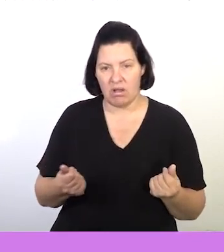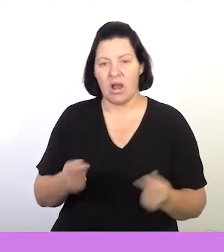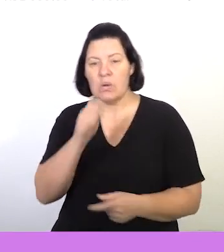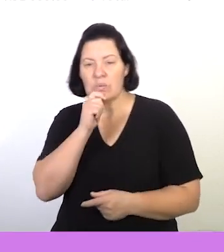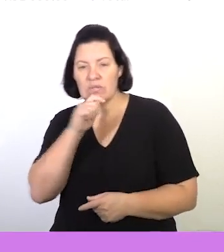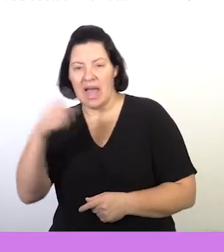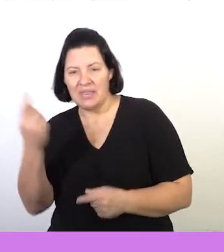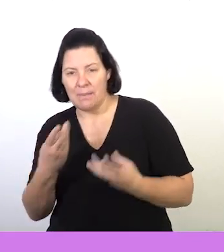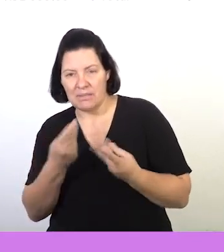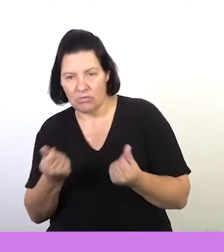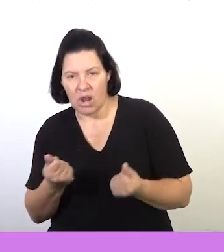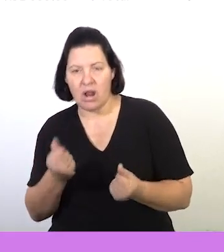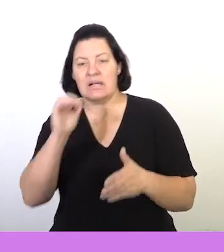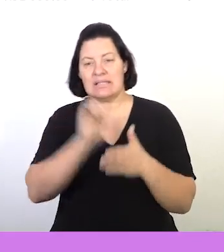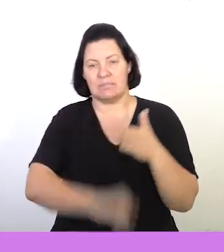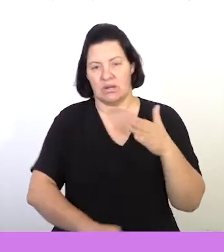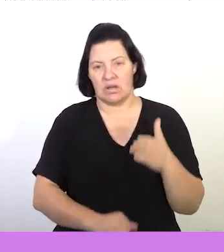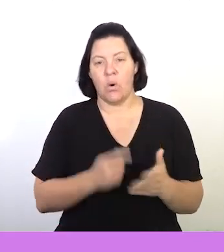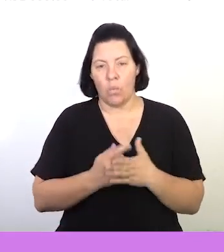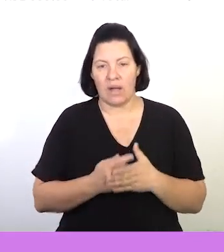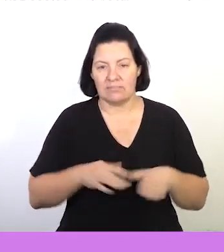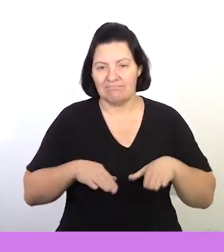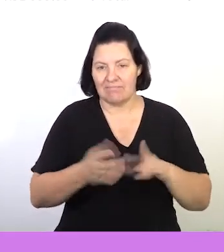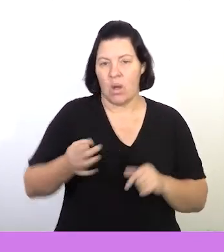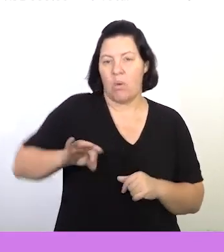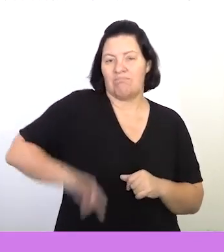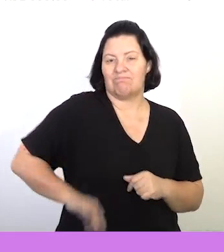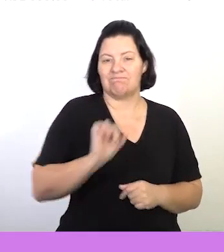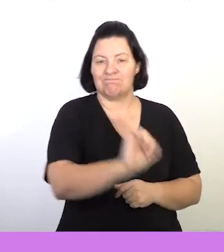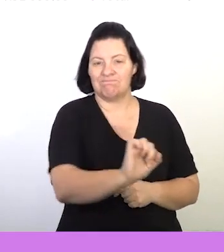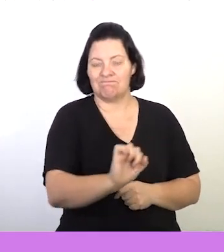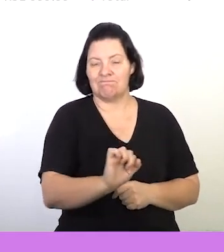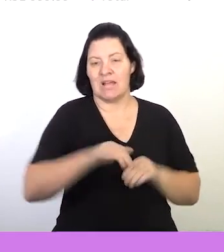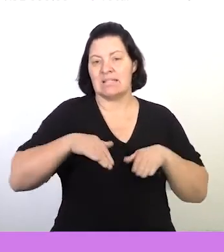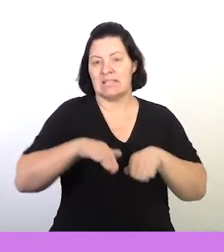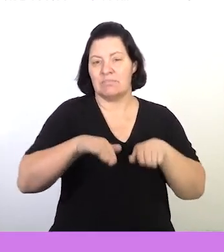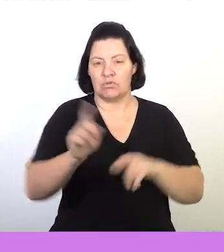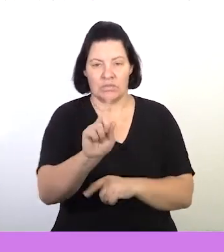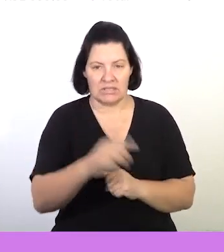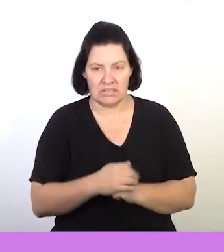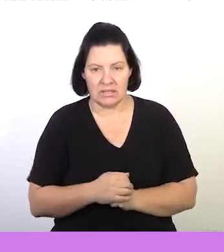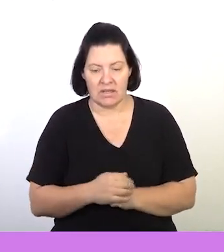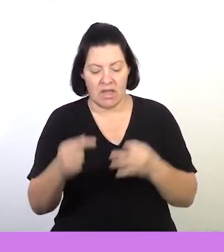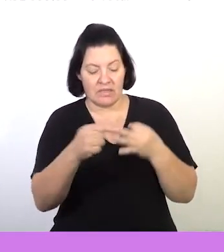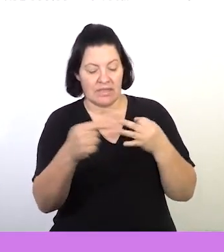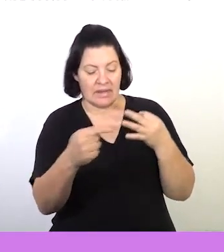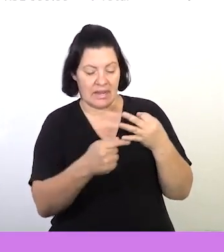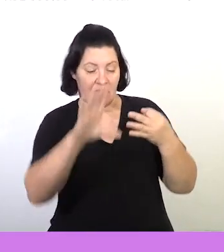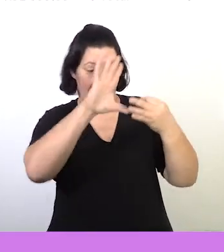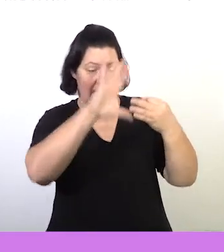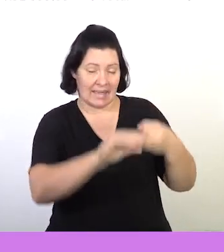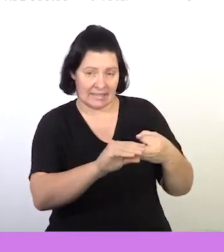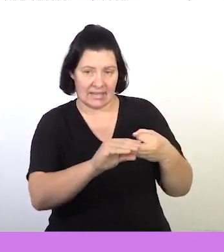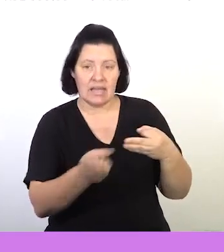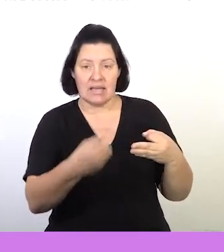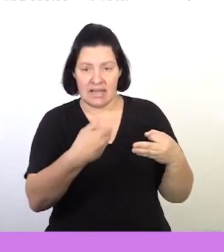other material used. Okay. To get whatever the seamstress wage will be because these three amounts if you add